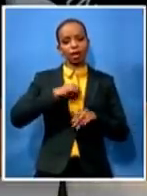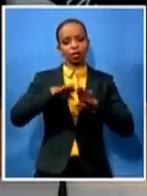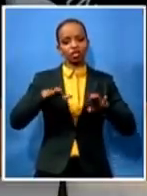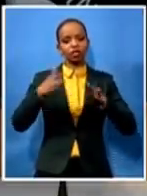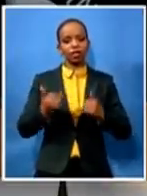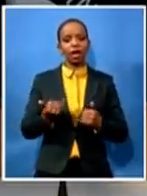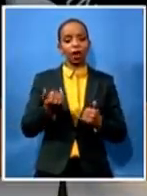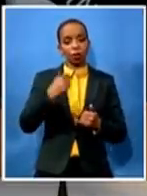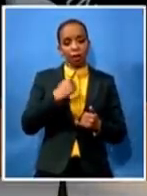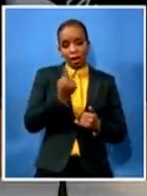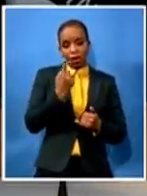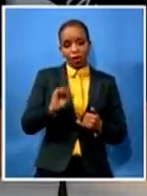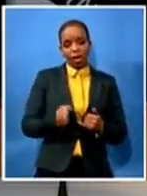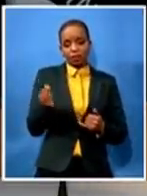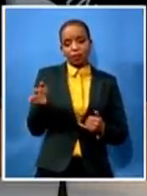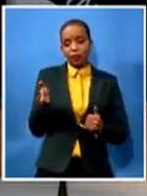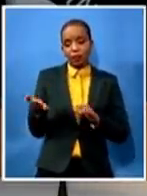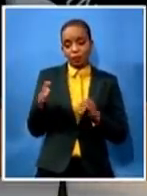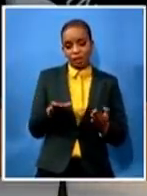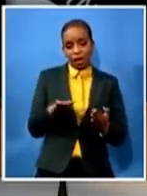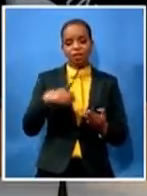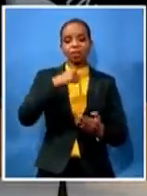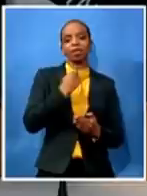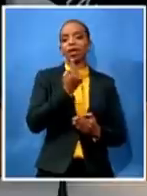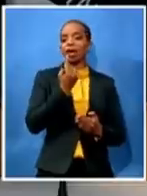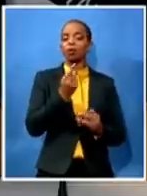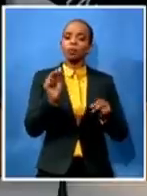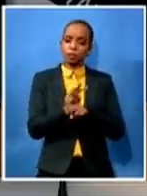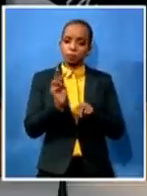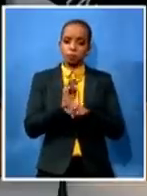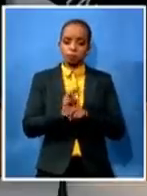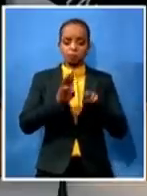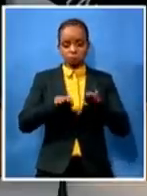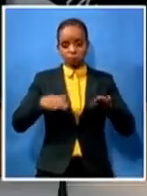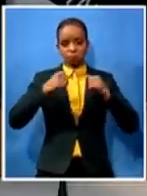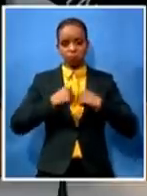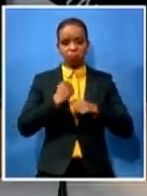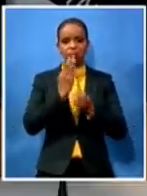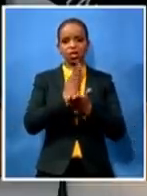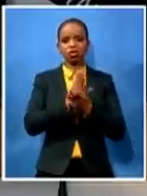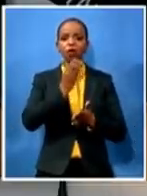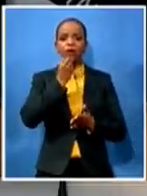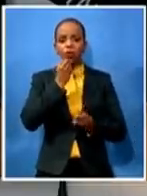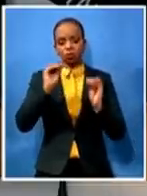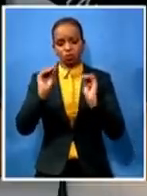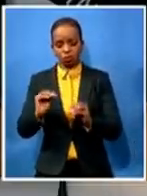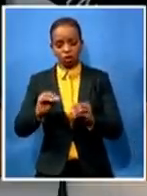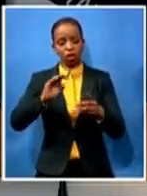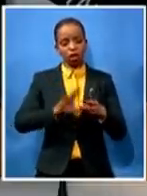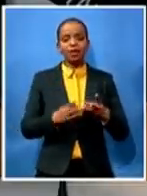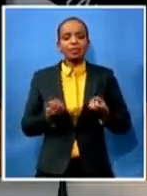to ensure that there's food on the table serve the people of south africa still build this very anc